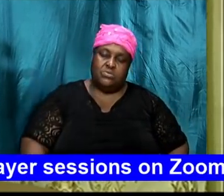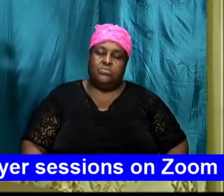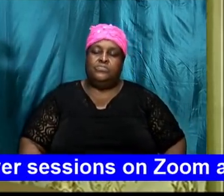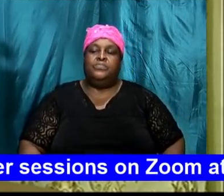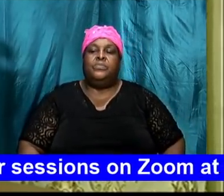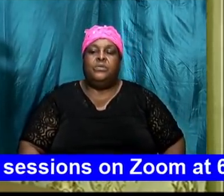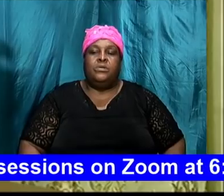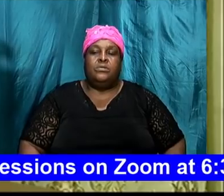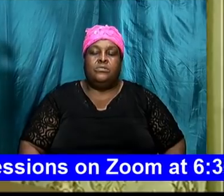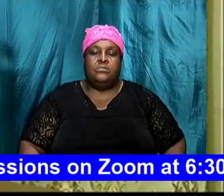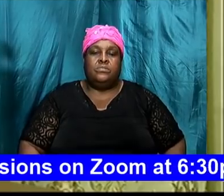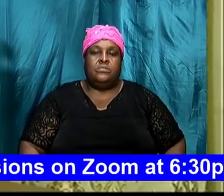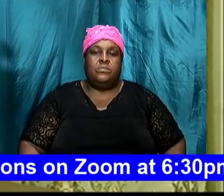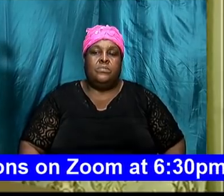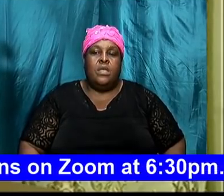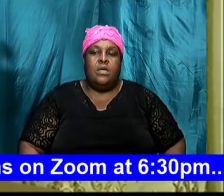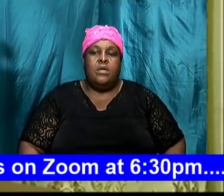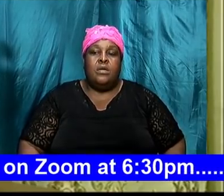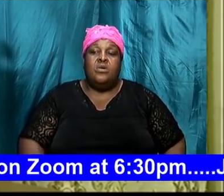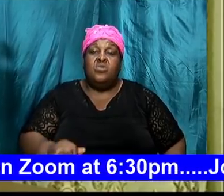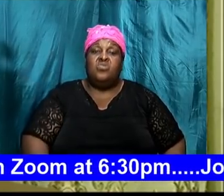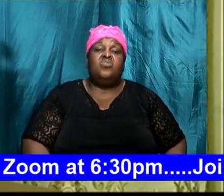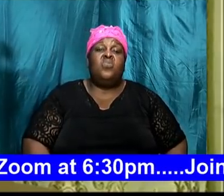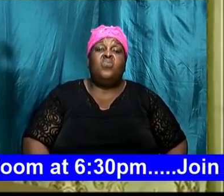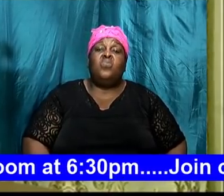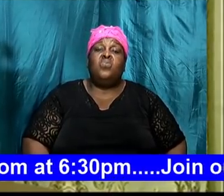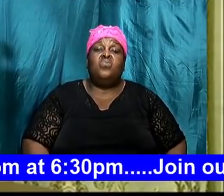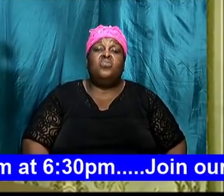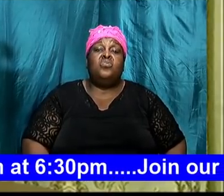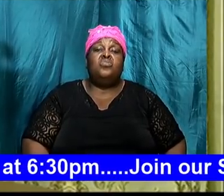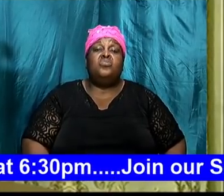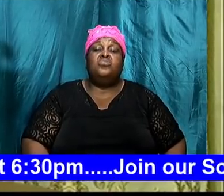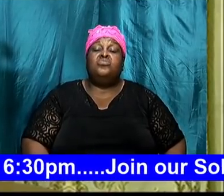that you should not do it